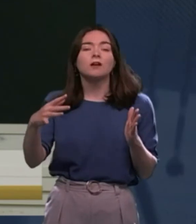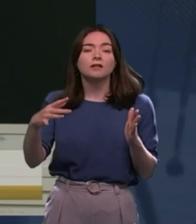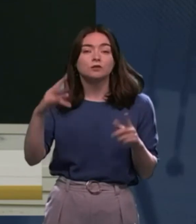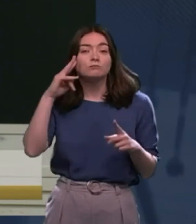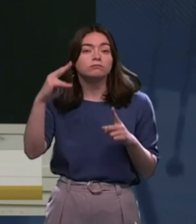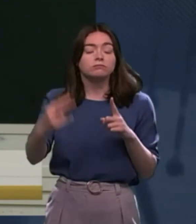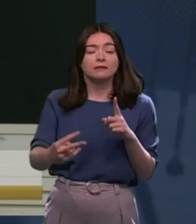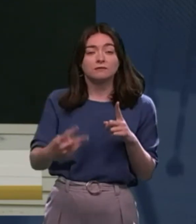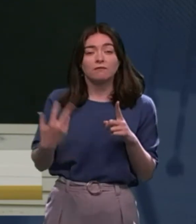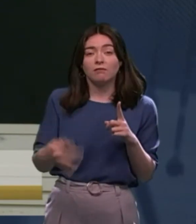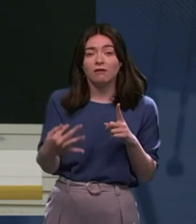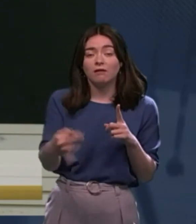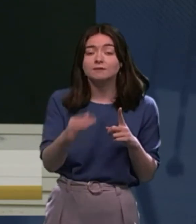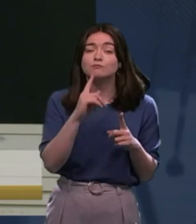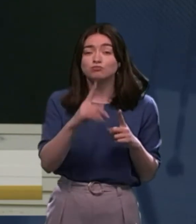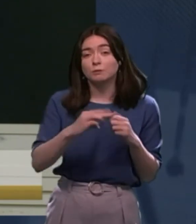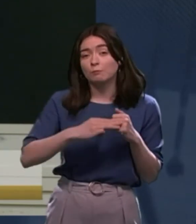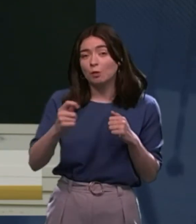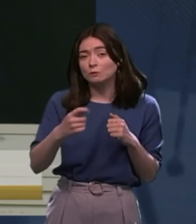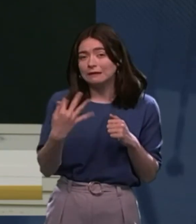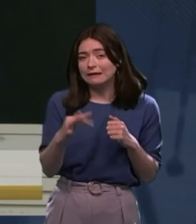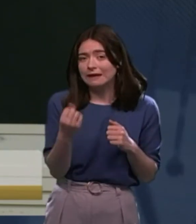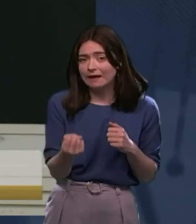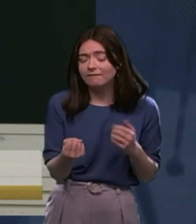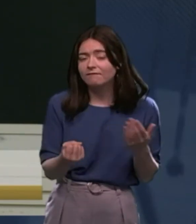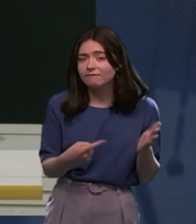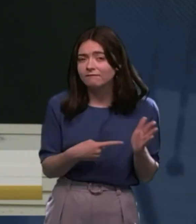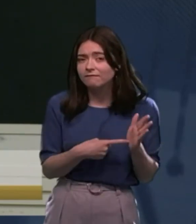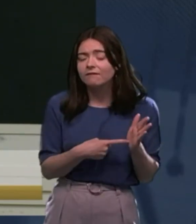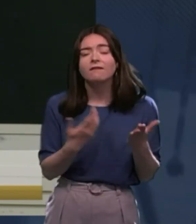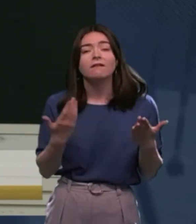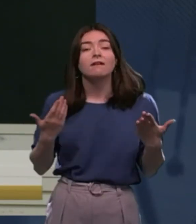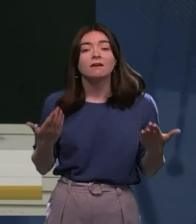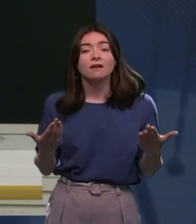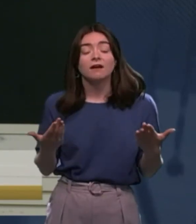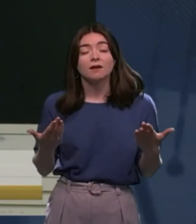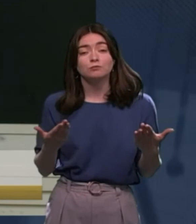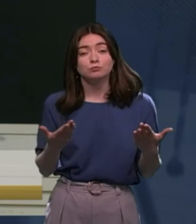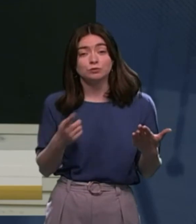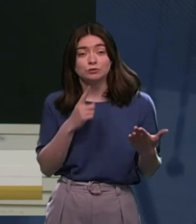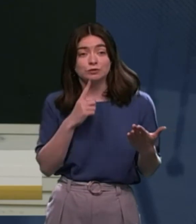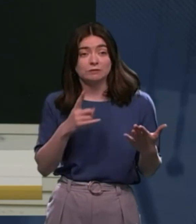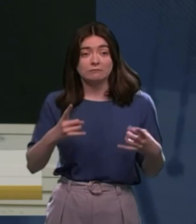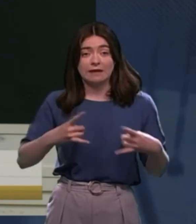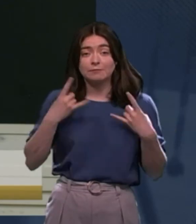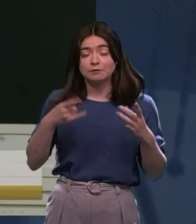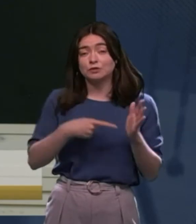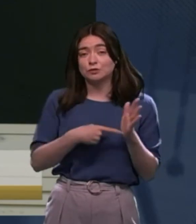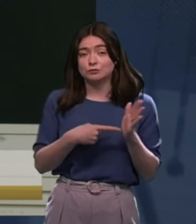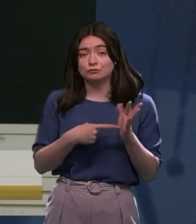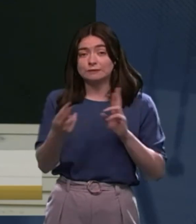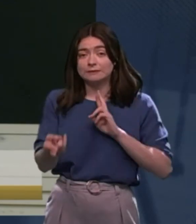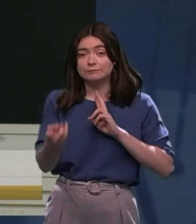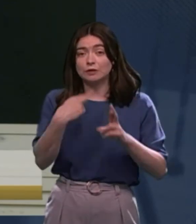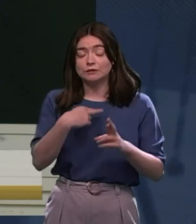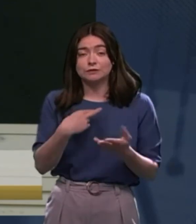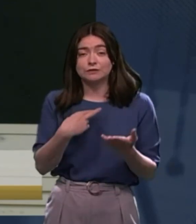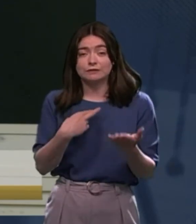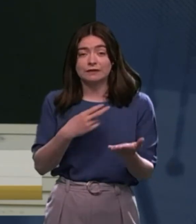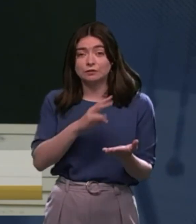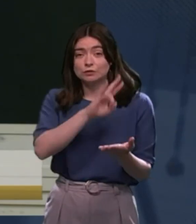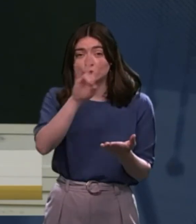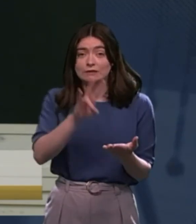flaws, but most Acts do. But, I mean, I'm more than welcome to address that question to the